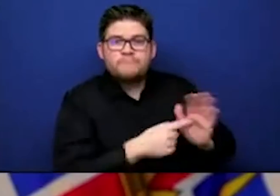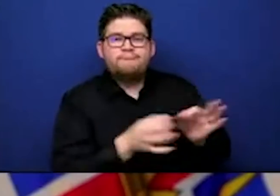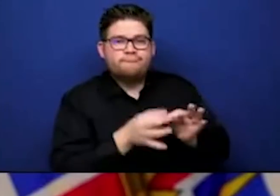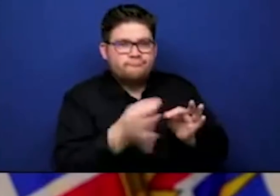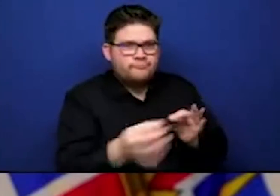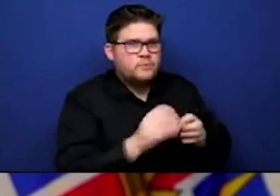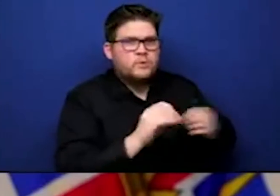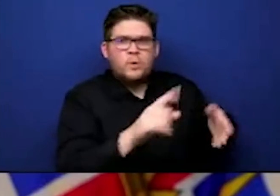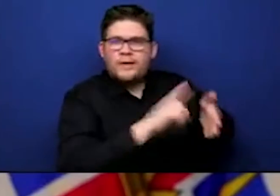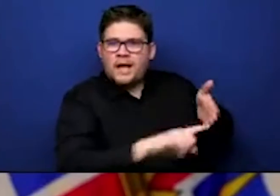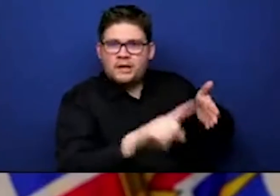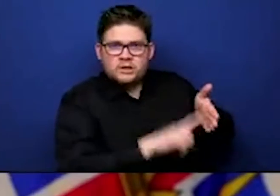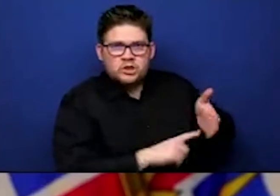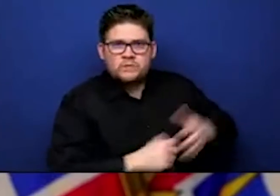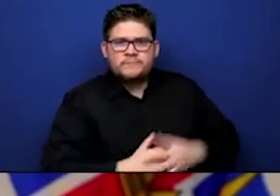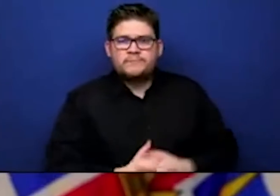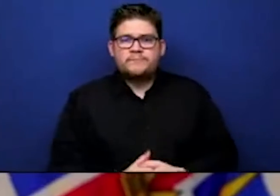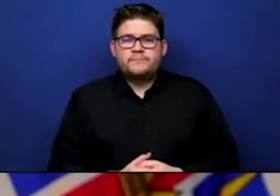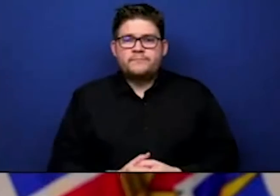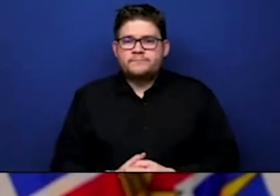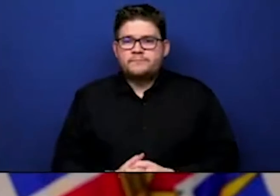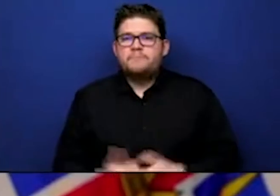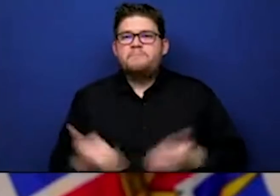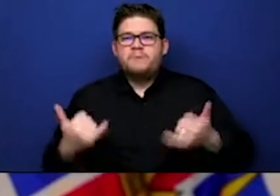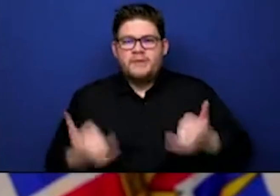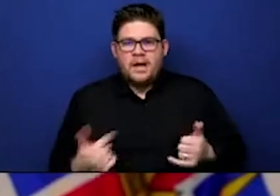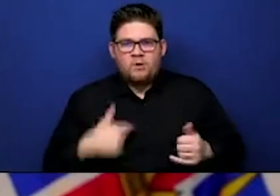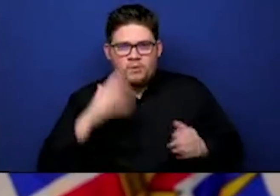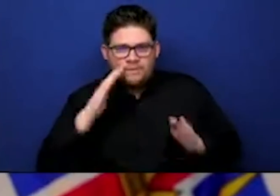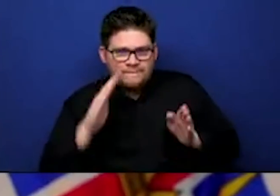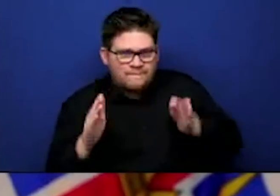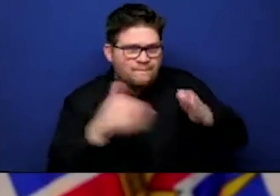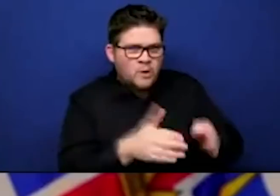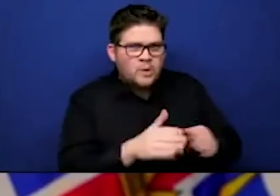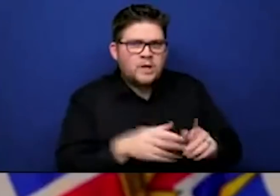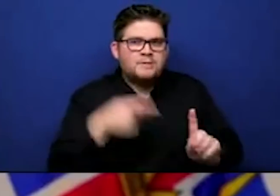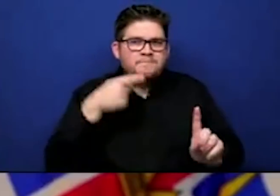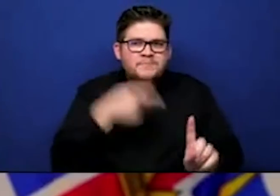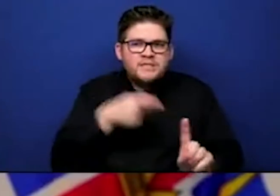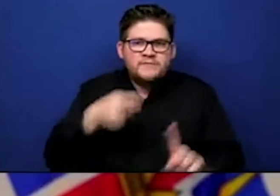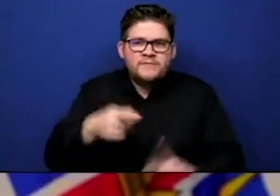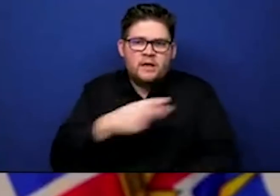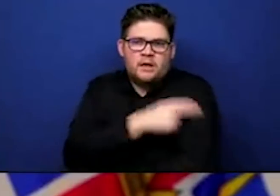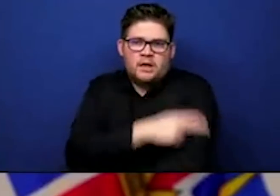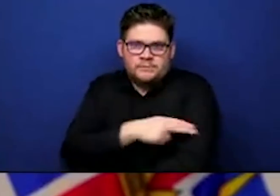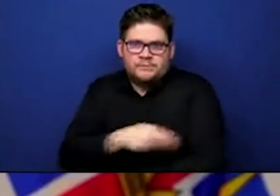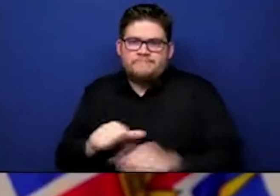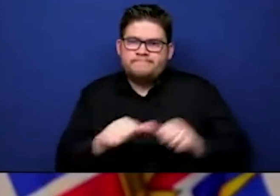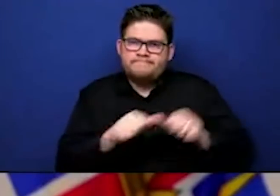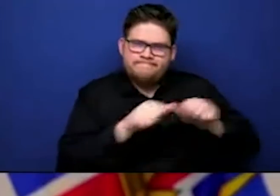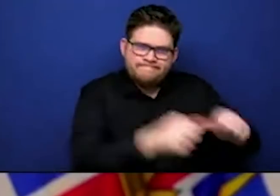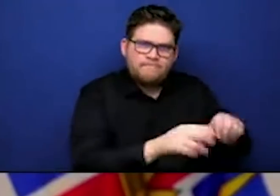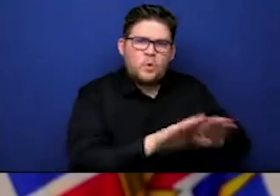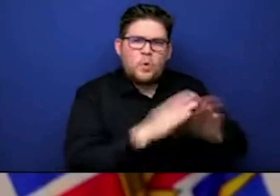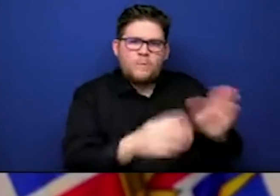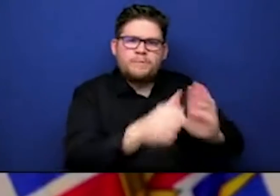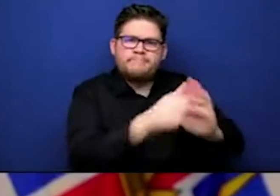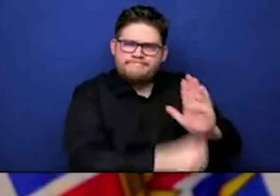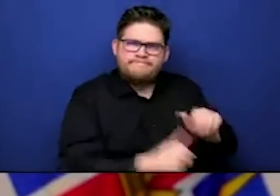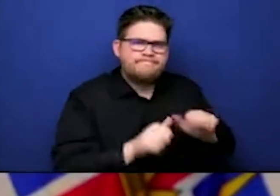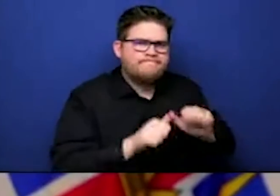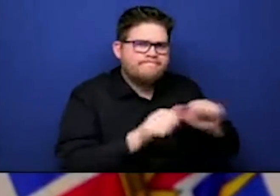a hospital-specific approach. And, you know, one of the things that I think well, that I'm very proud of,